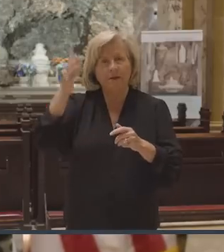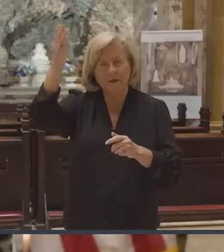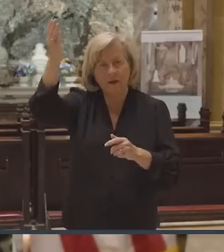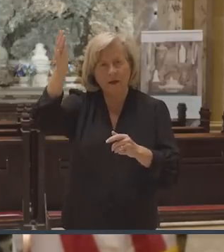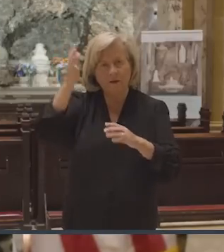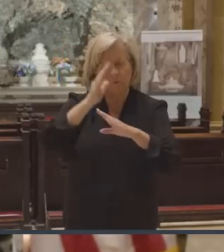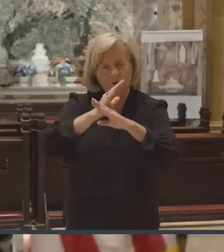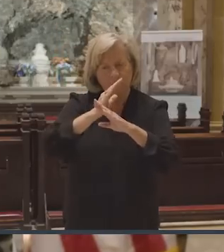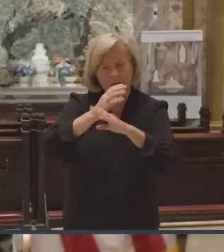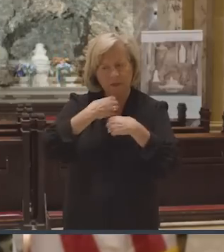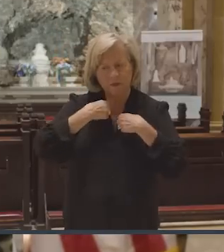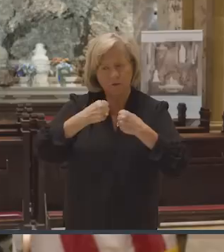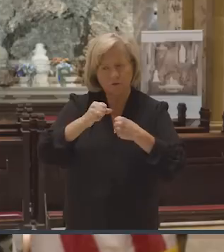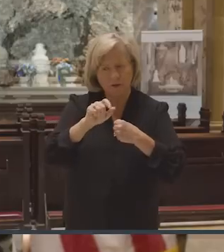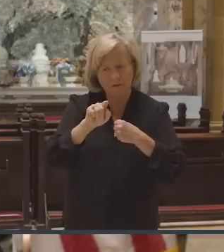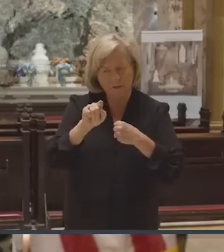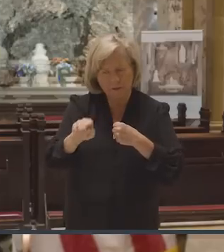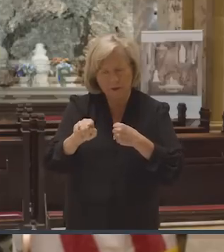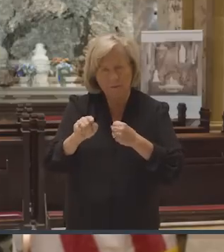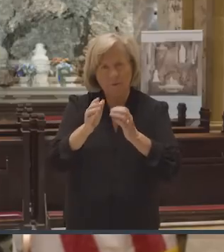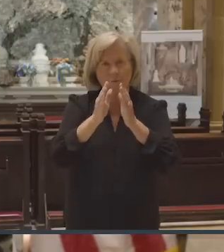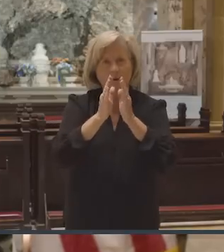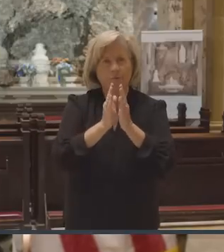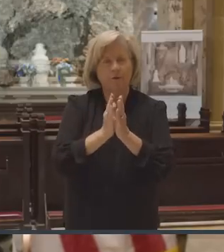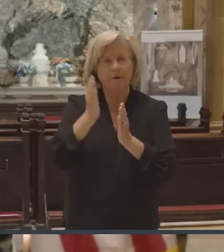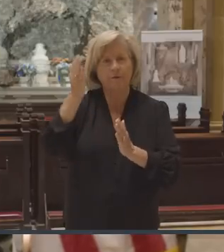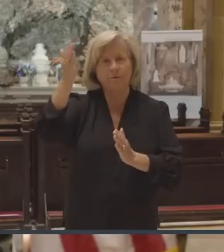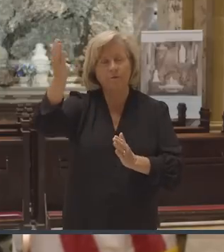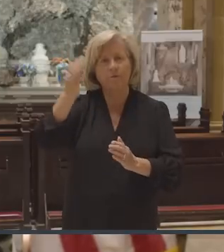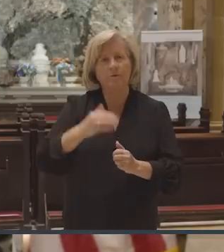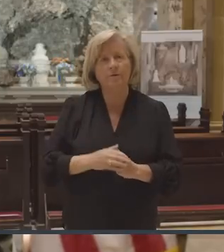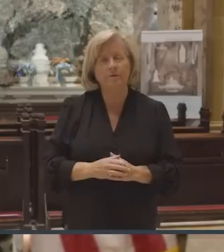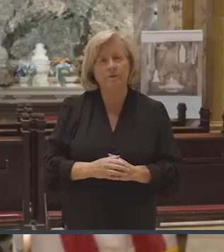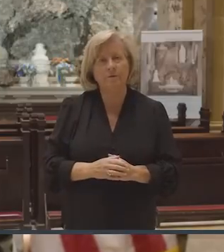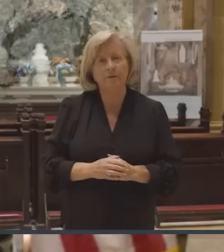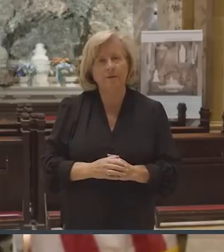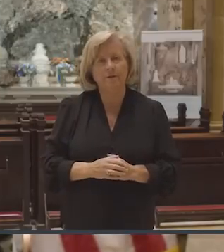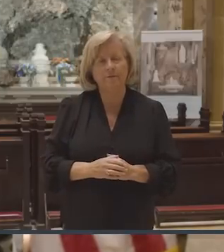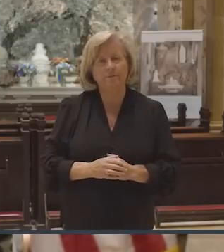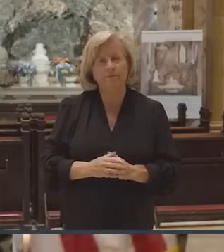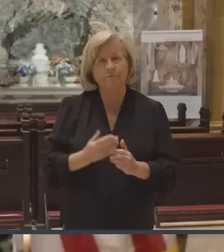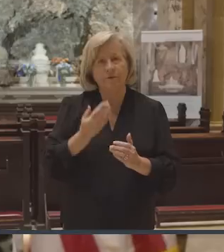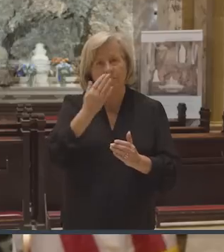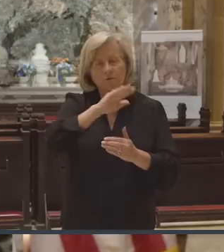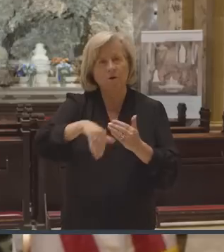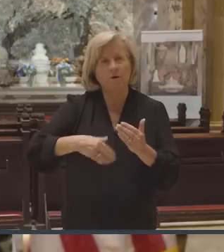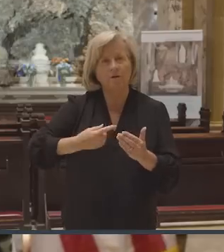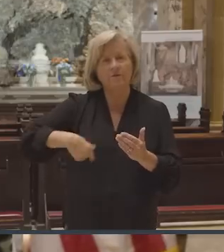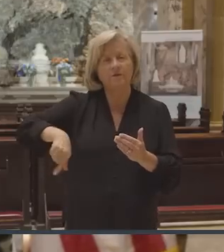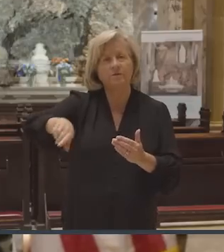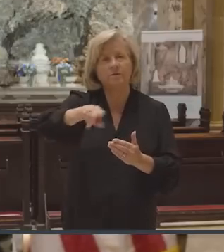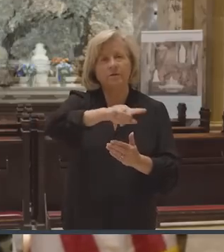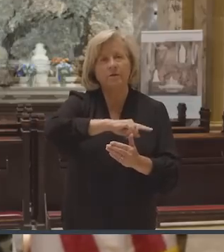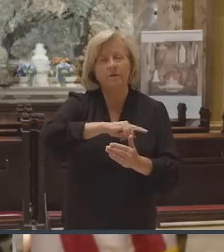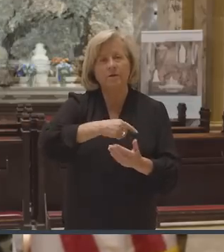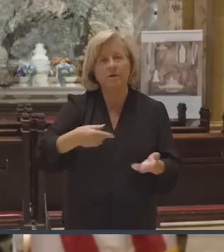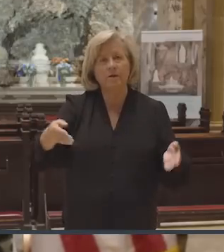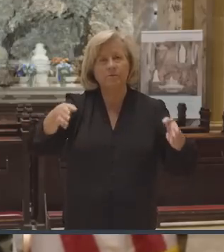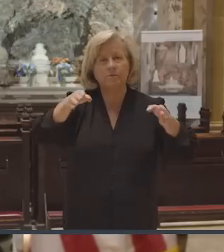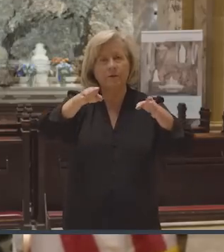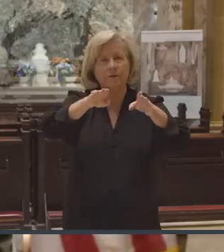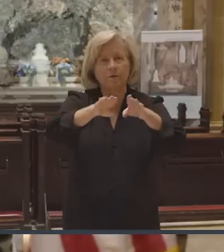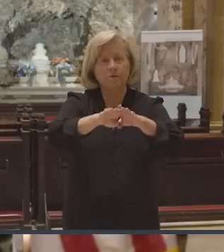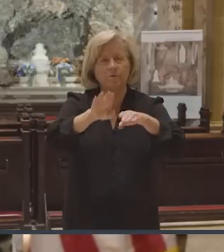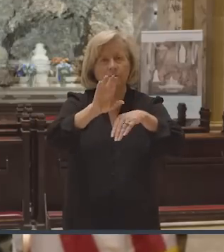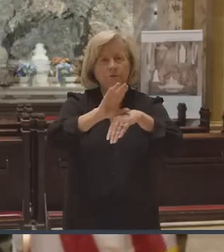strengthen them. Let us pray to the Lord. Lord, hear our prayer. For all of us, as we close this church